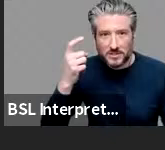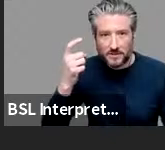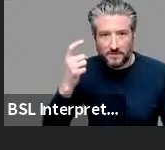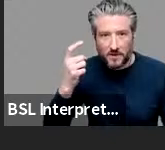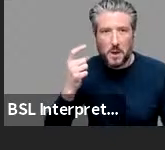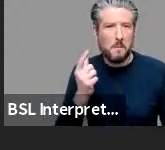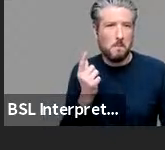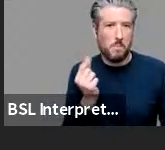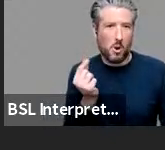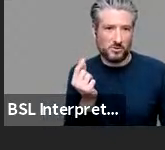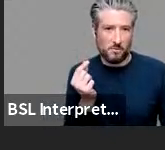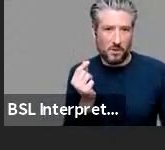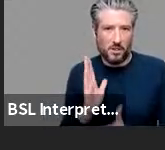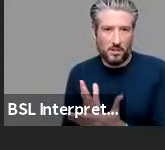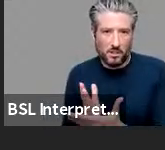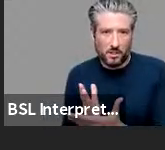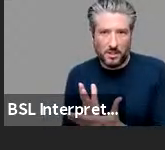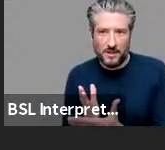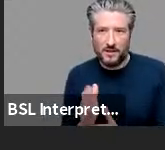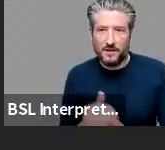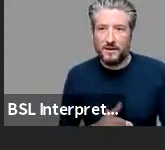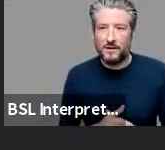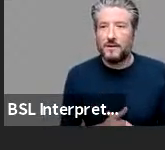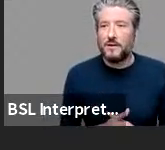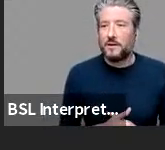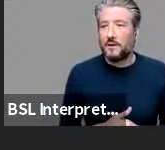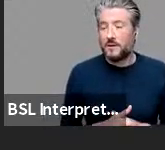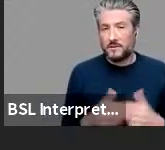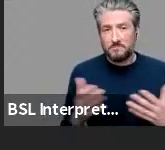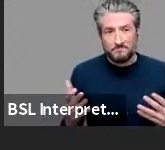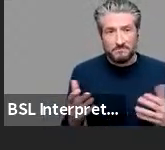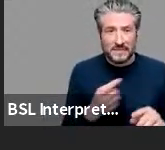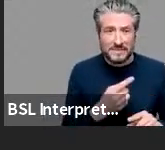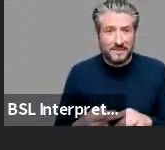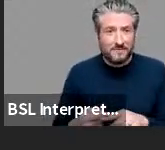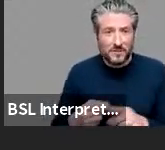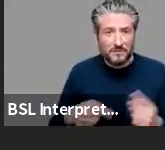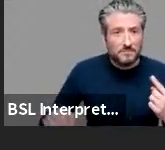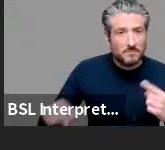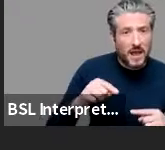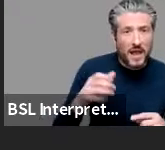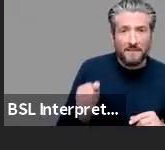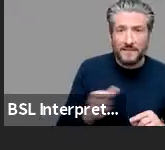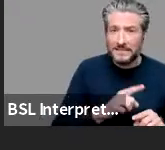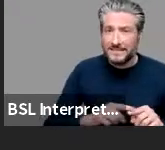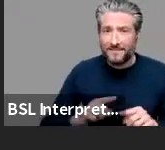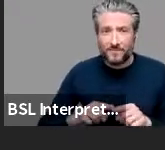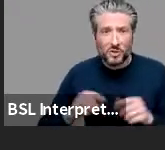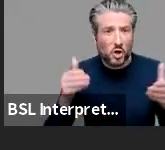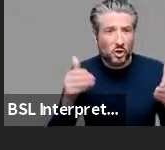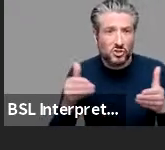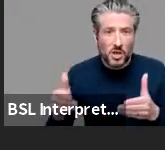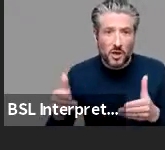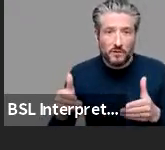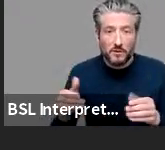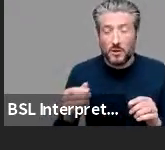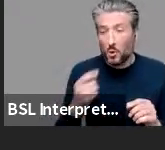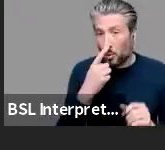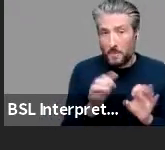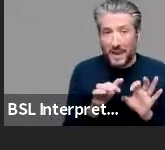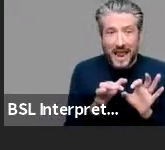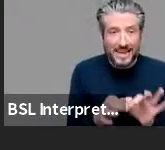linguists of different convictions and persuasions may have different concerns such as economy of description and those are equally valid